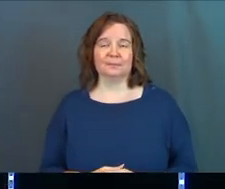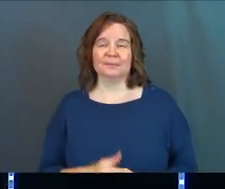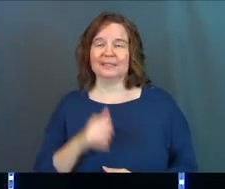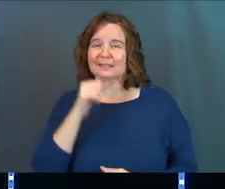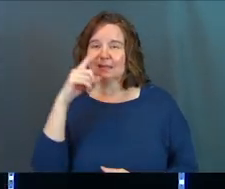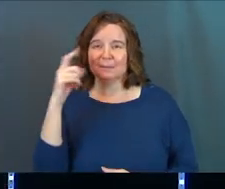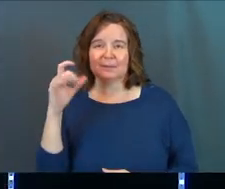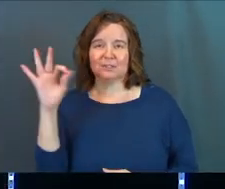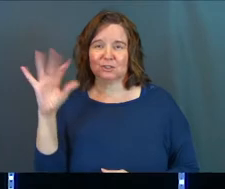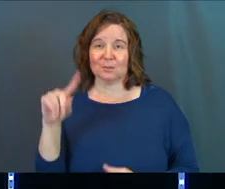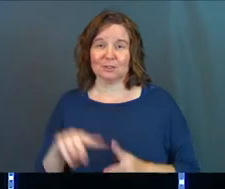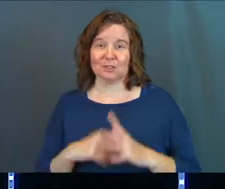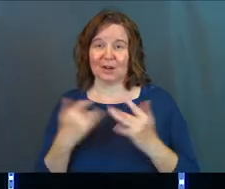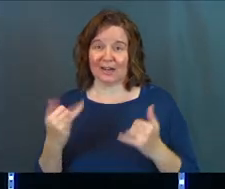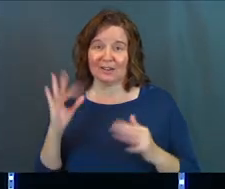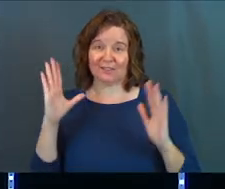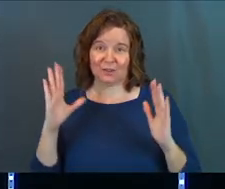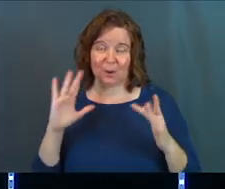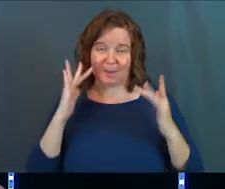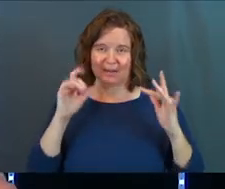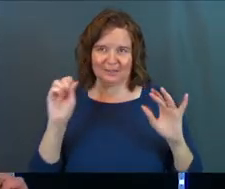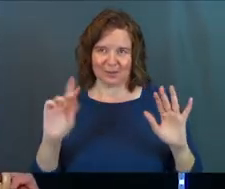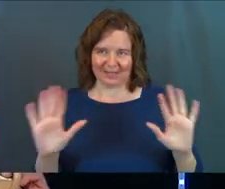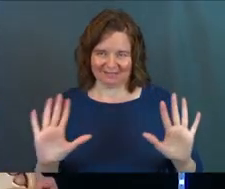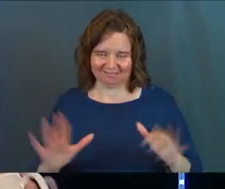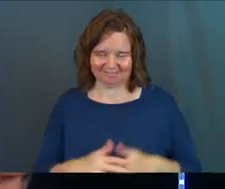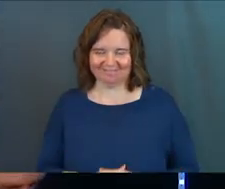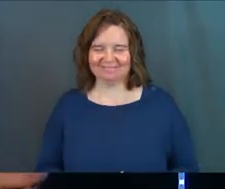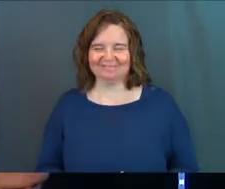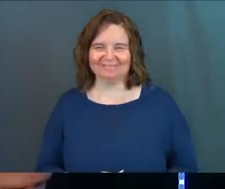It's not because the sermon is starting now, if you're panicking. It's okay.